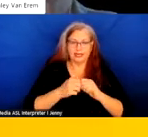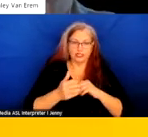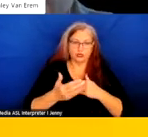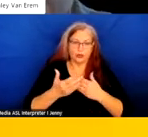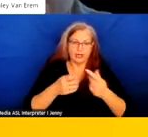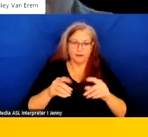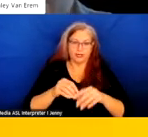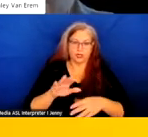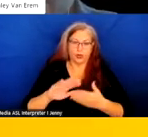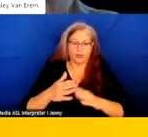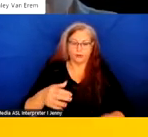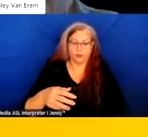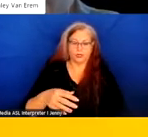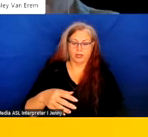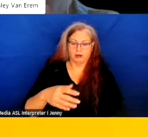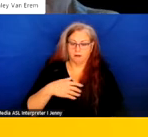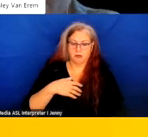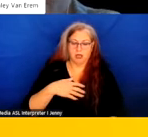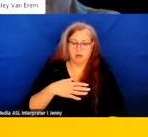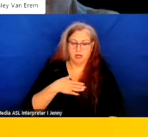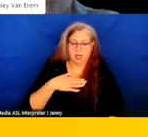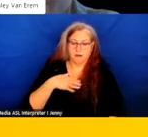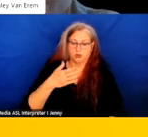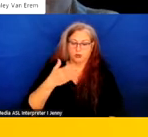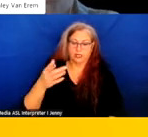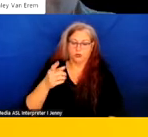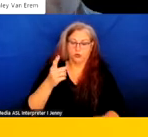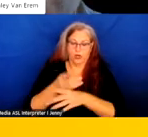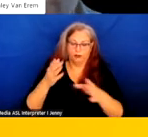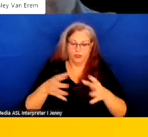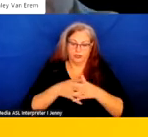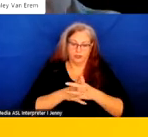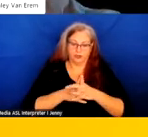your community. And I'm happy to, um, you know, get it to the right person at DOJ.